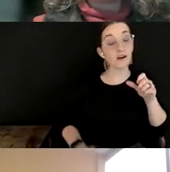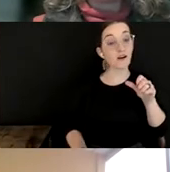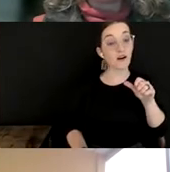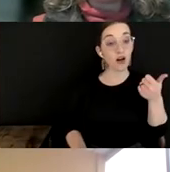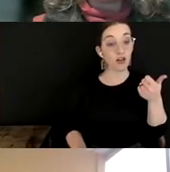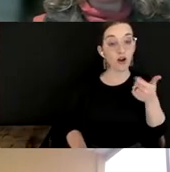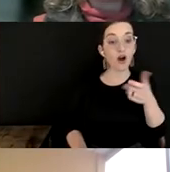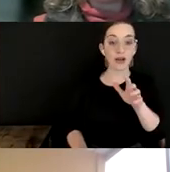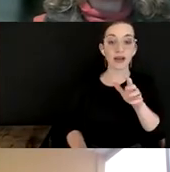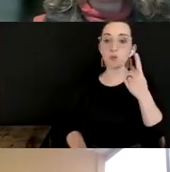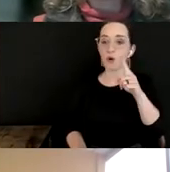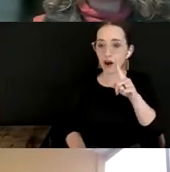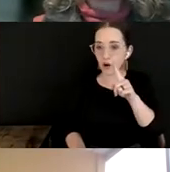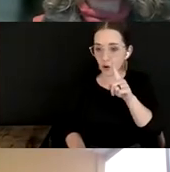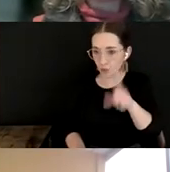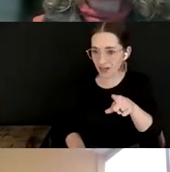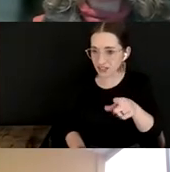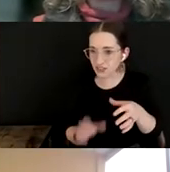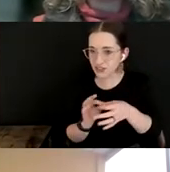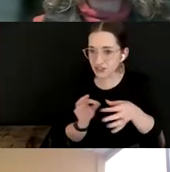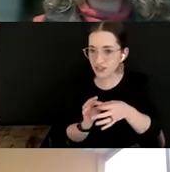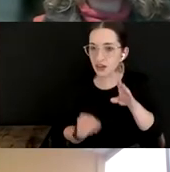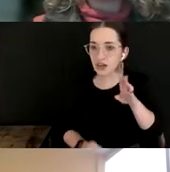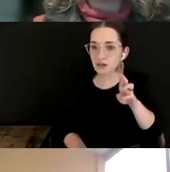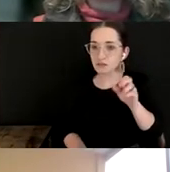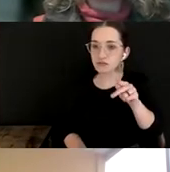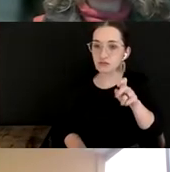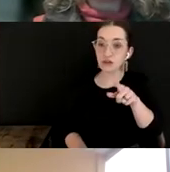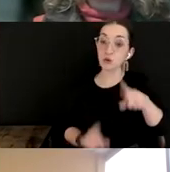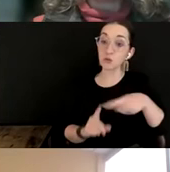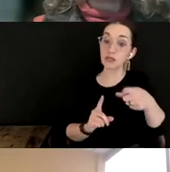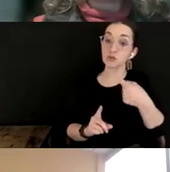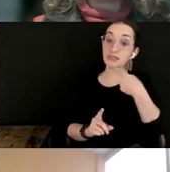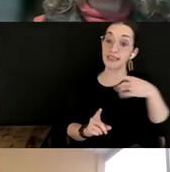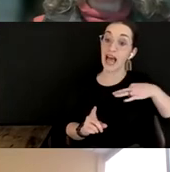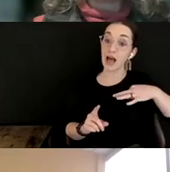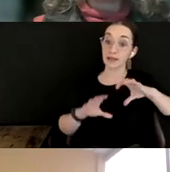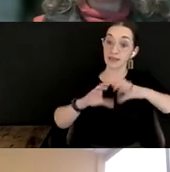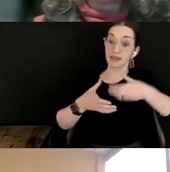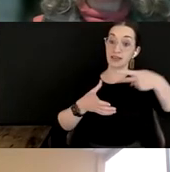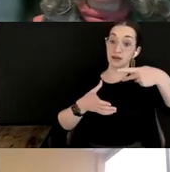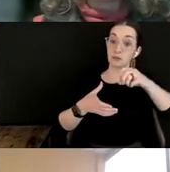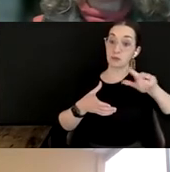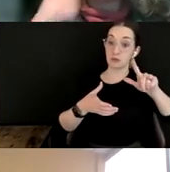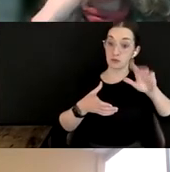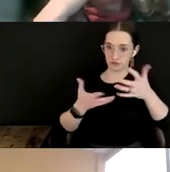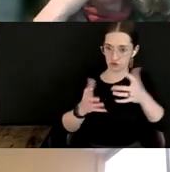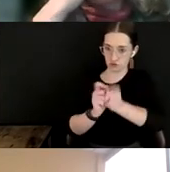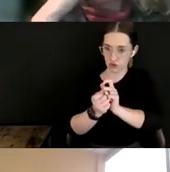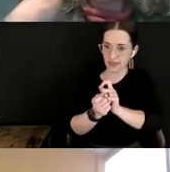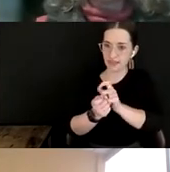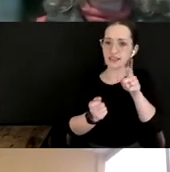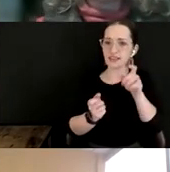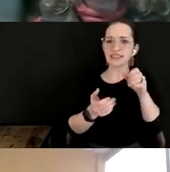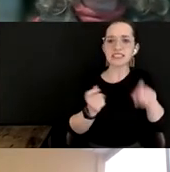I know we have a question here too. Brooke, when you say the applicant pool has changed, how have, are there specific examples or is it,